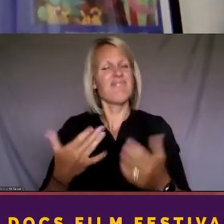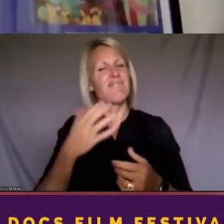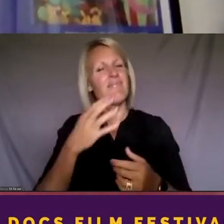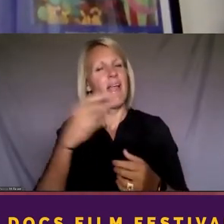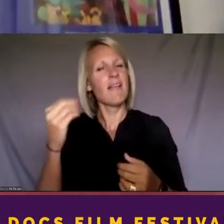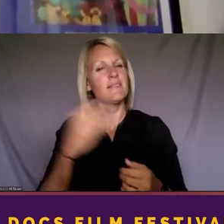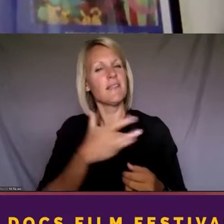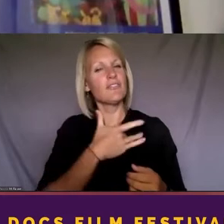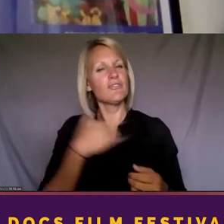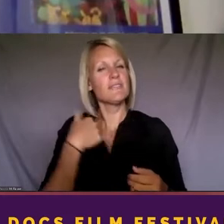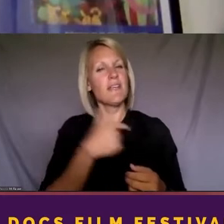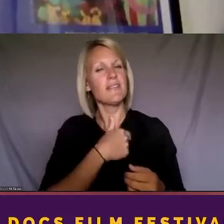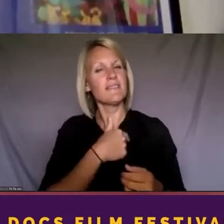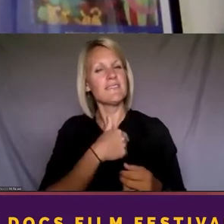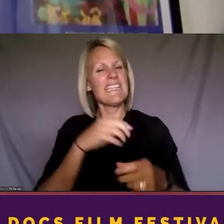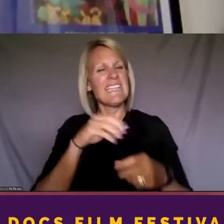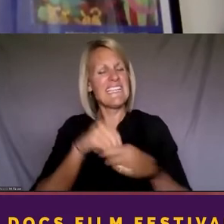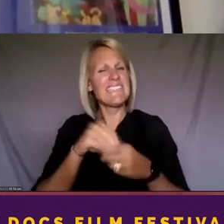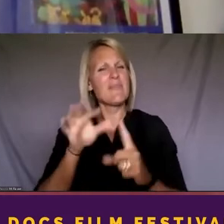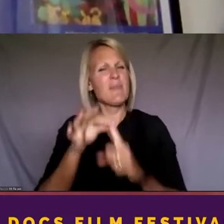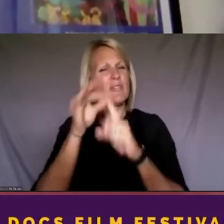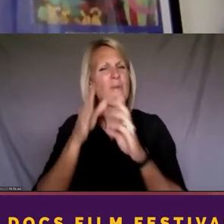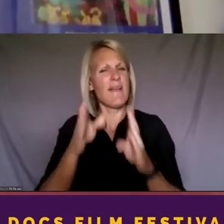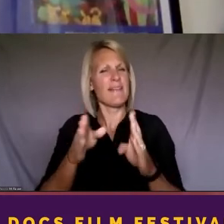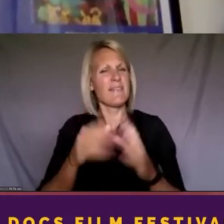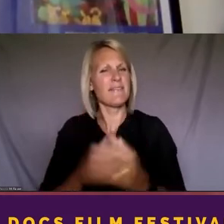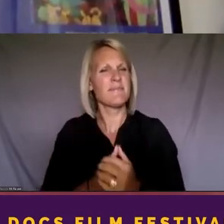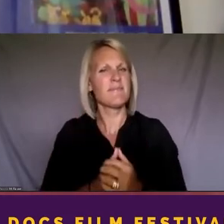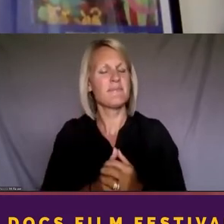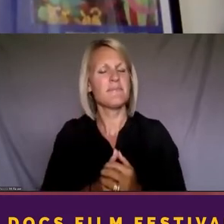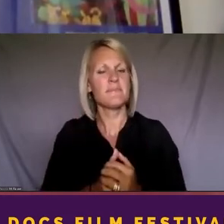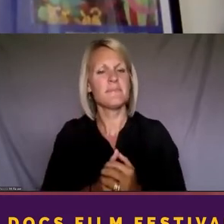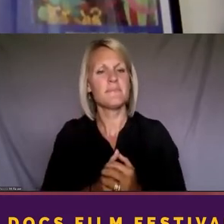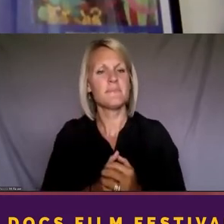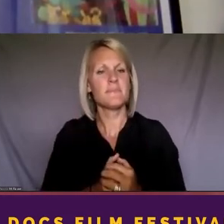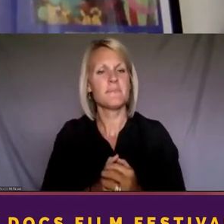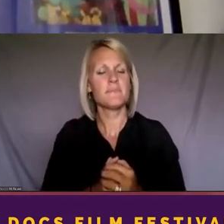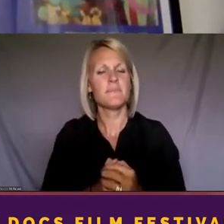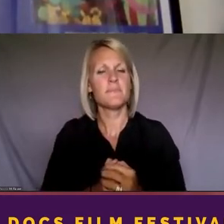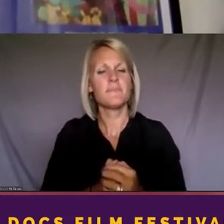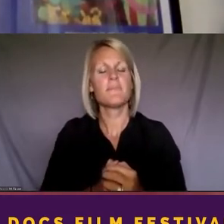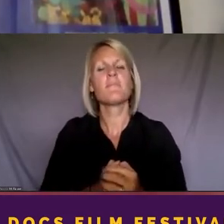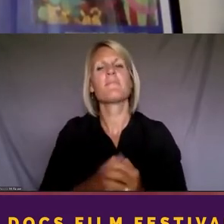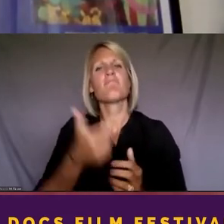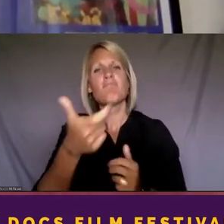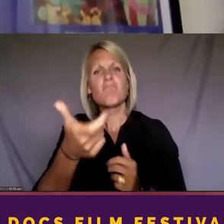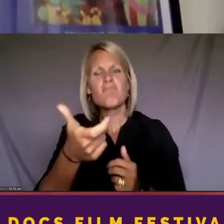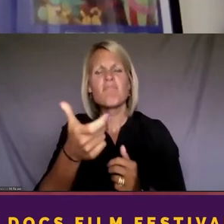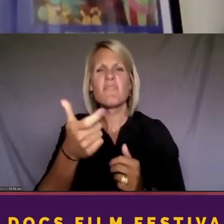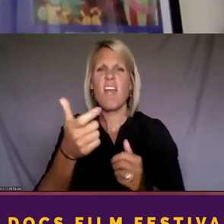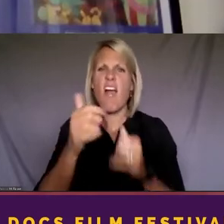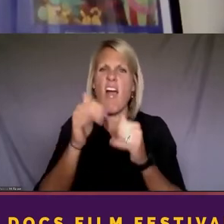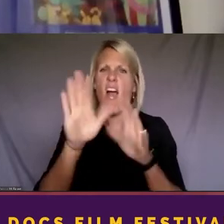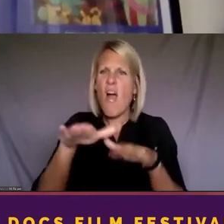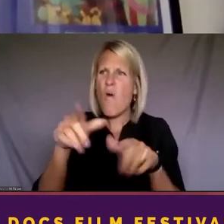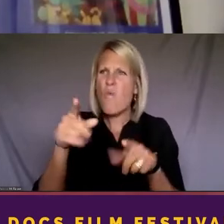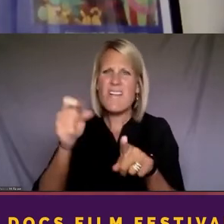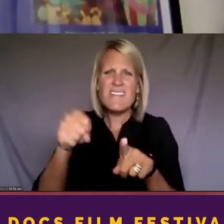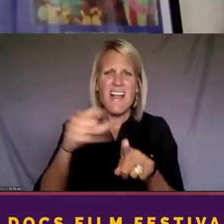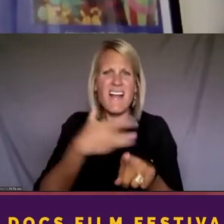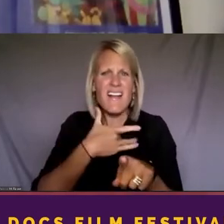in personal ways. You know, I think that you see something that you relate to, or that you didn't know about.